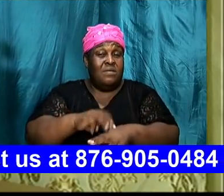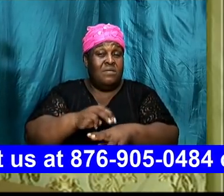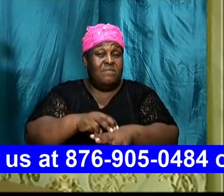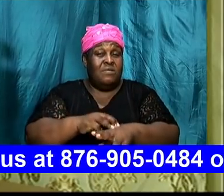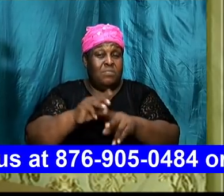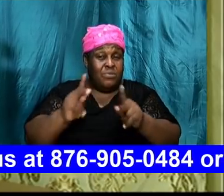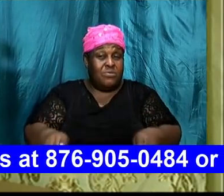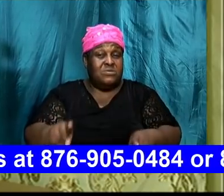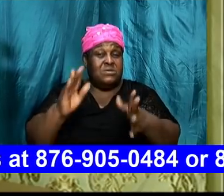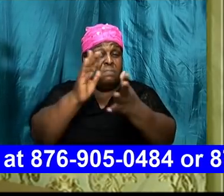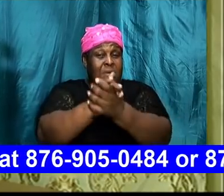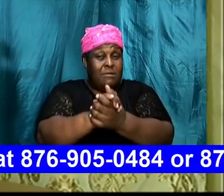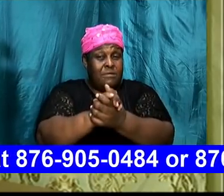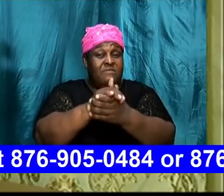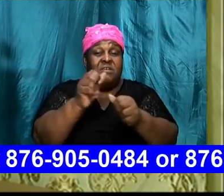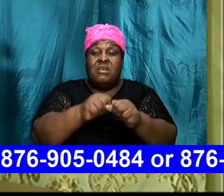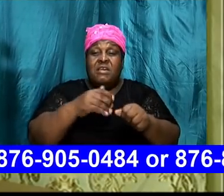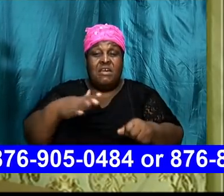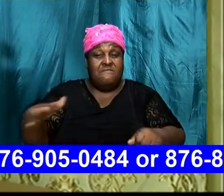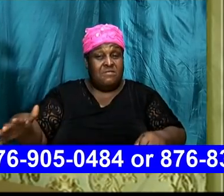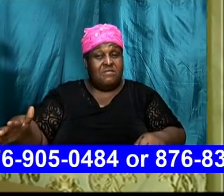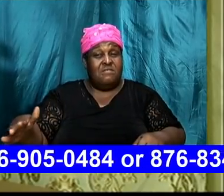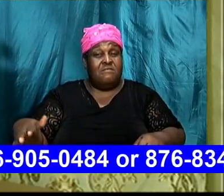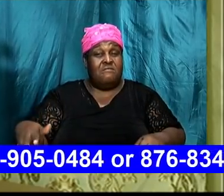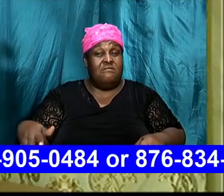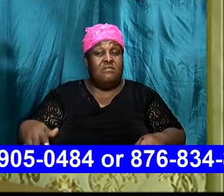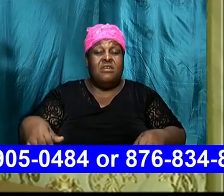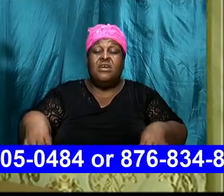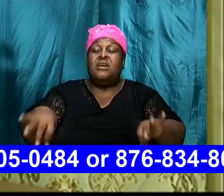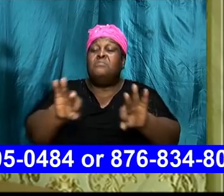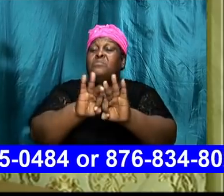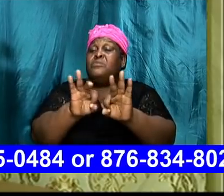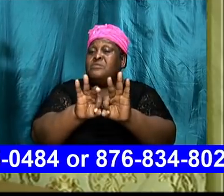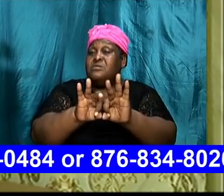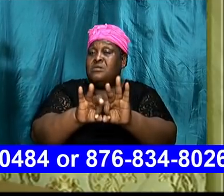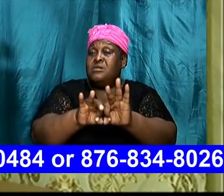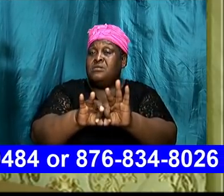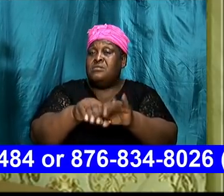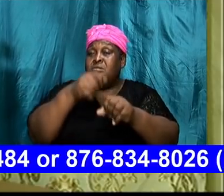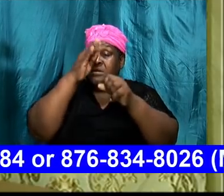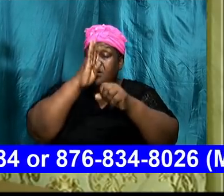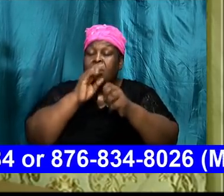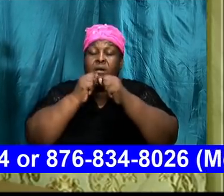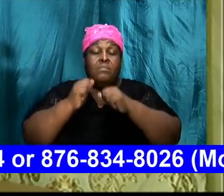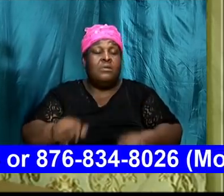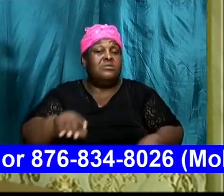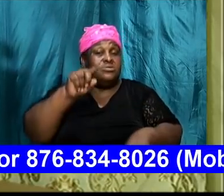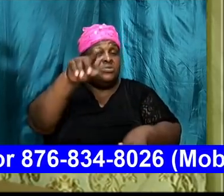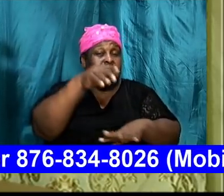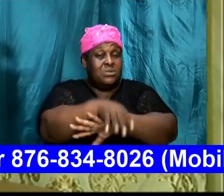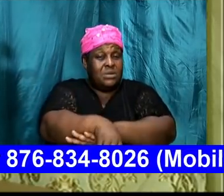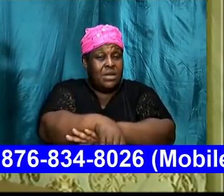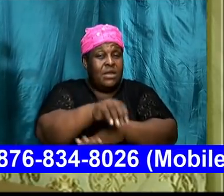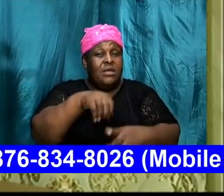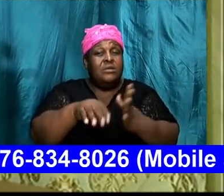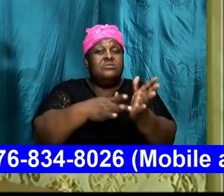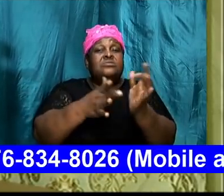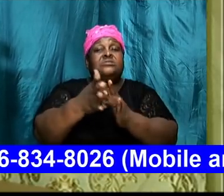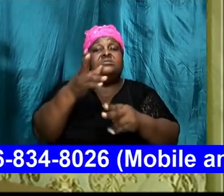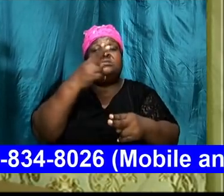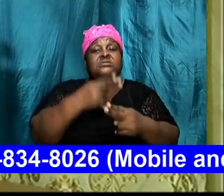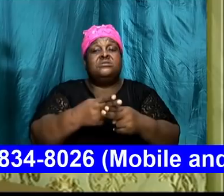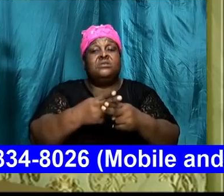are married for everything is extremely important God bless you tonight in Jesus name